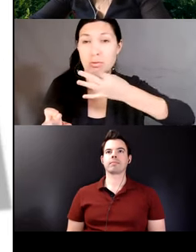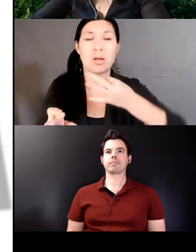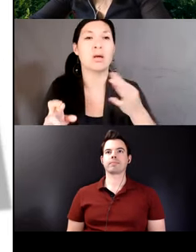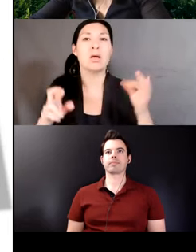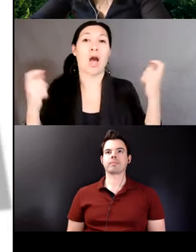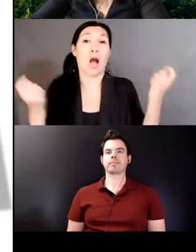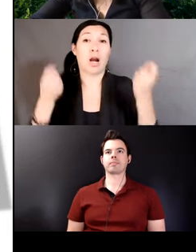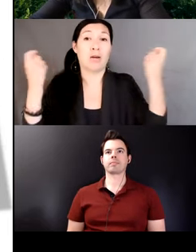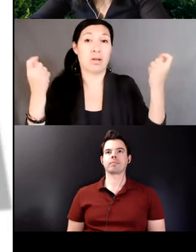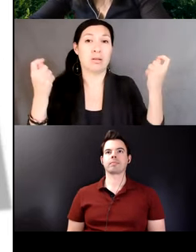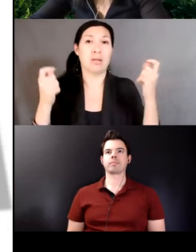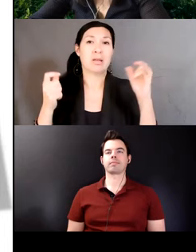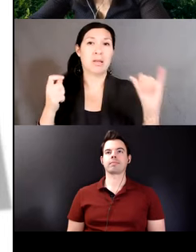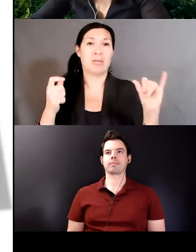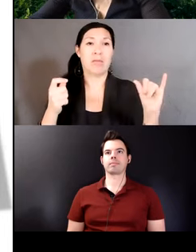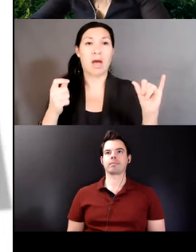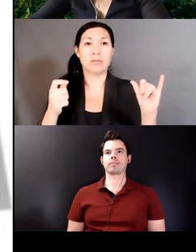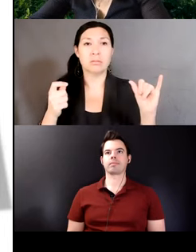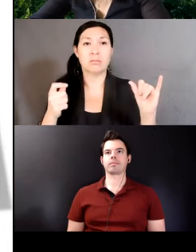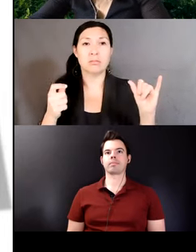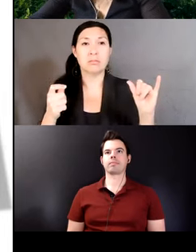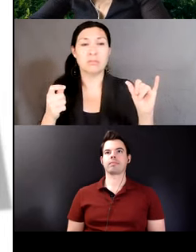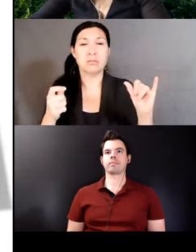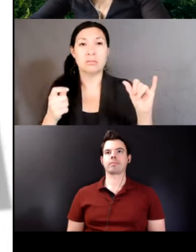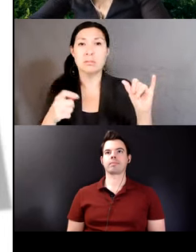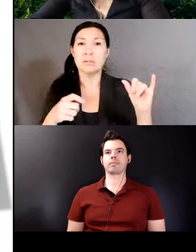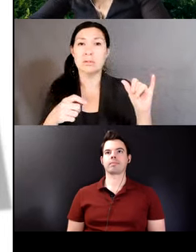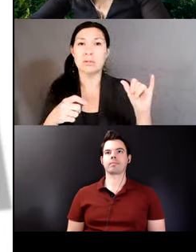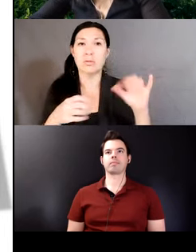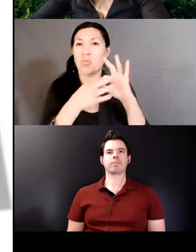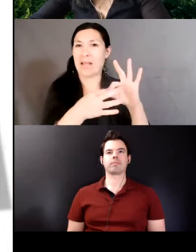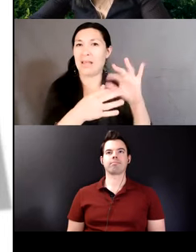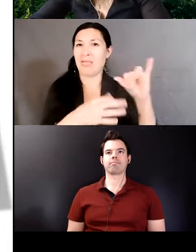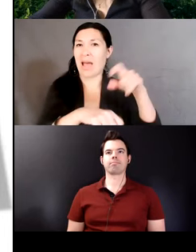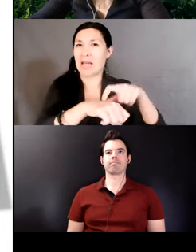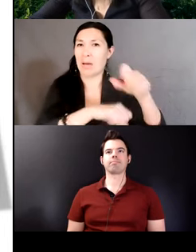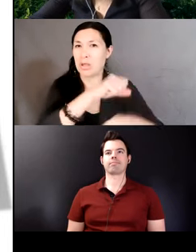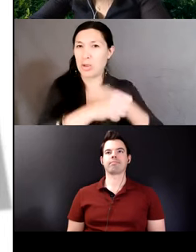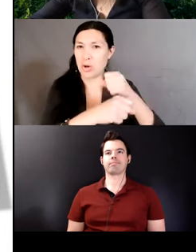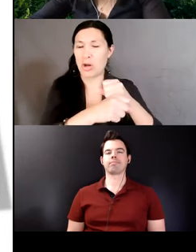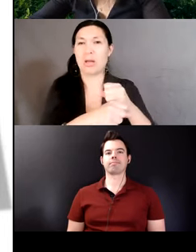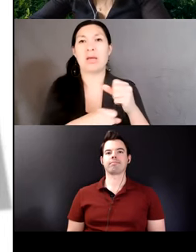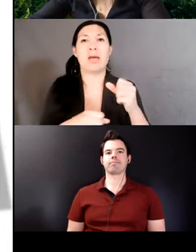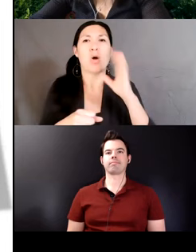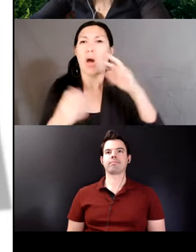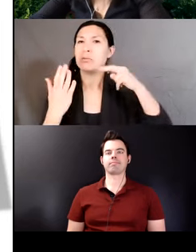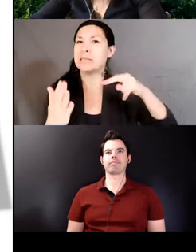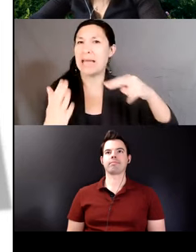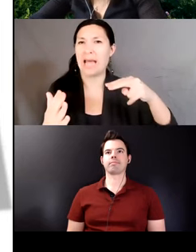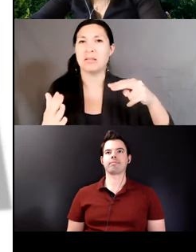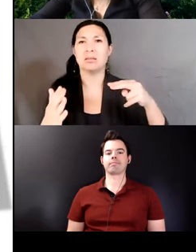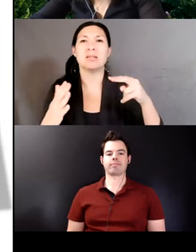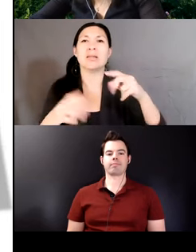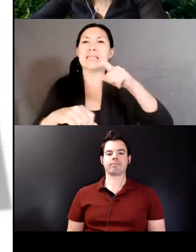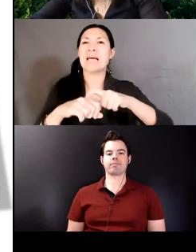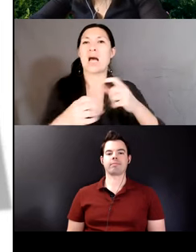syncretism, but people still celebrate the abundance of harvest with traditional chicha, an